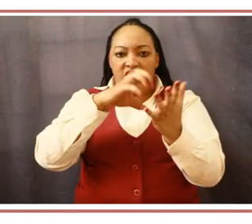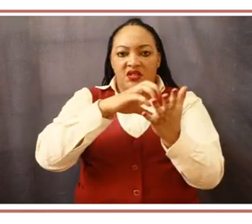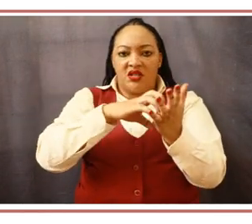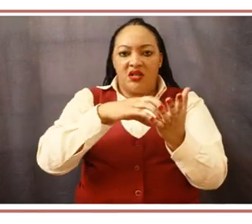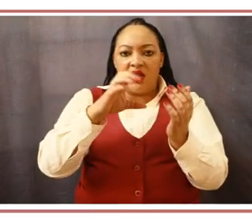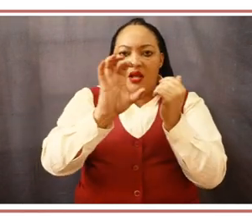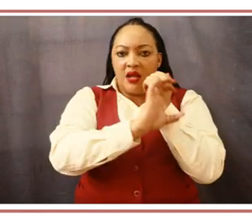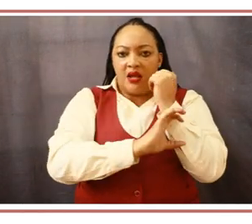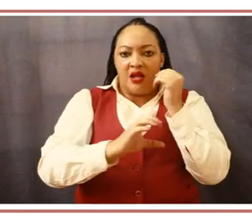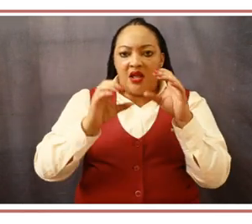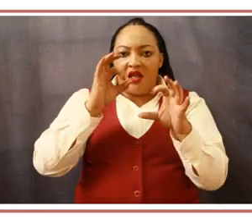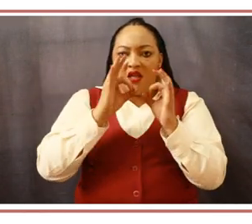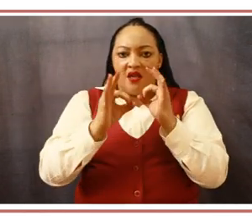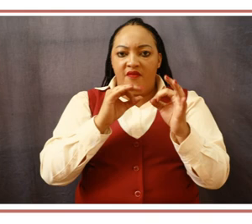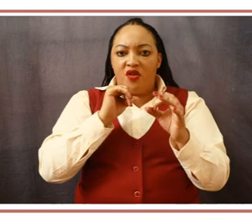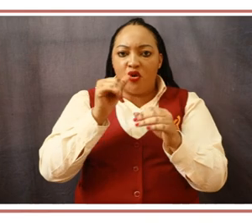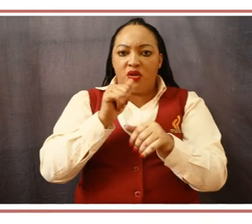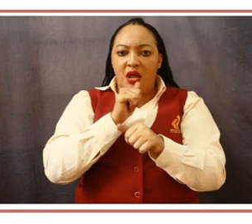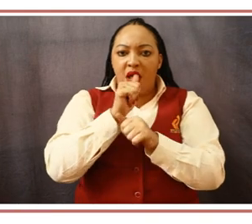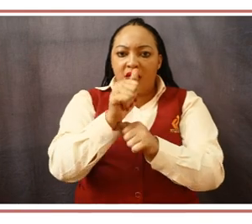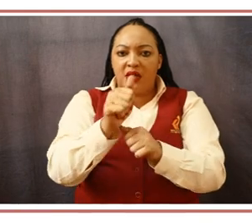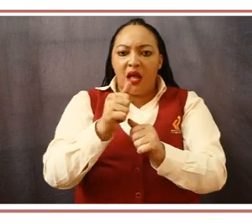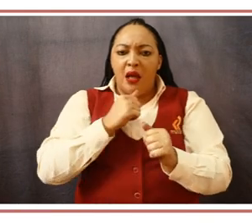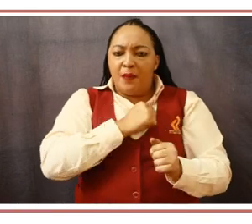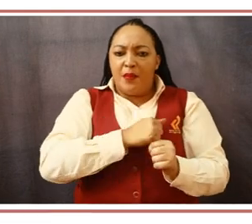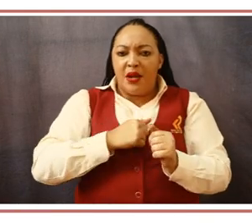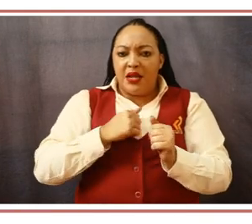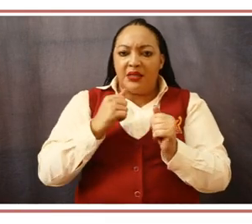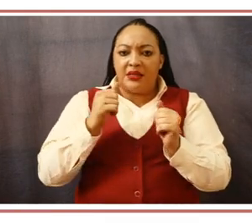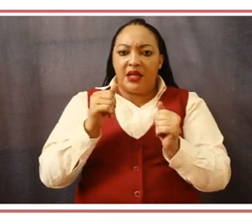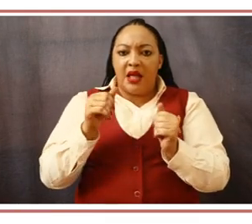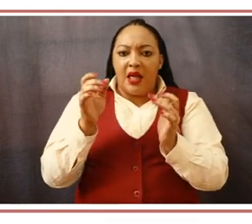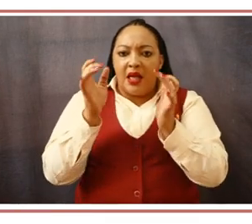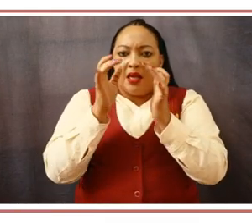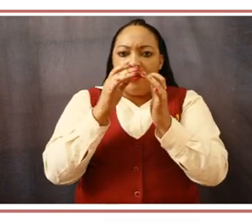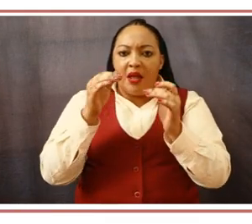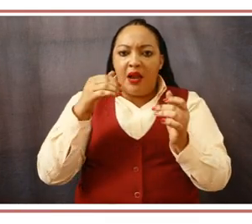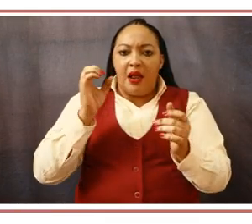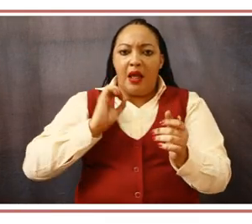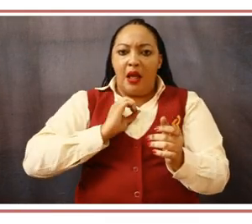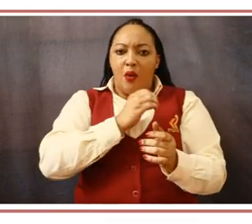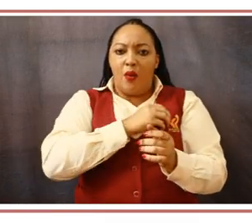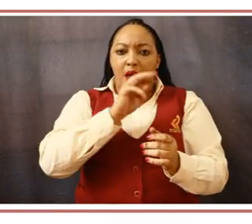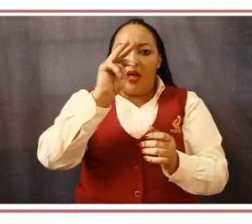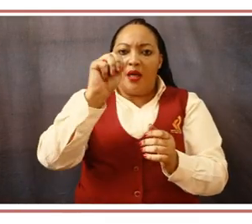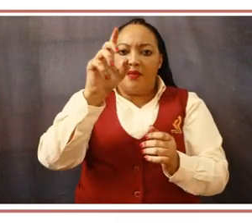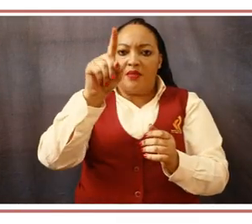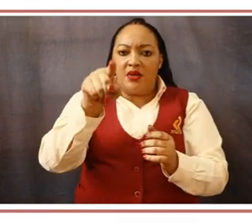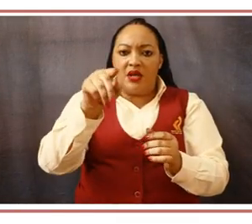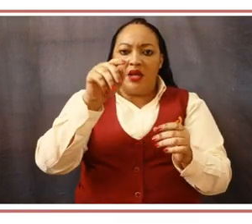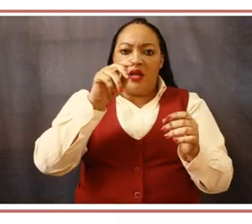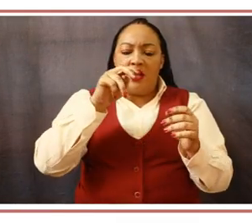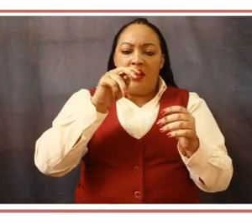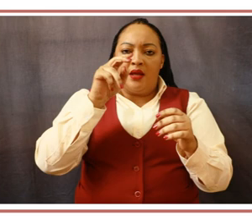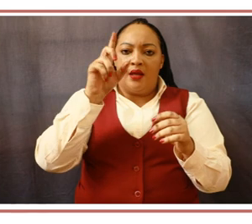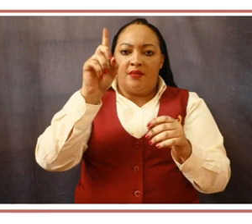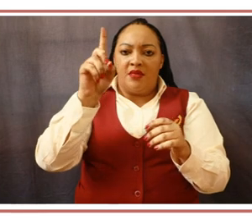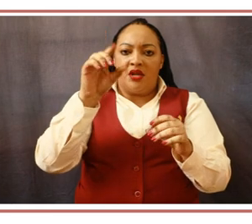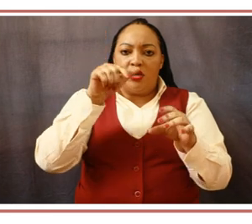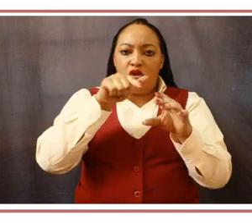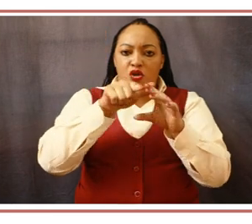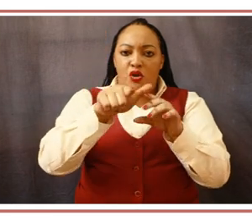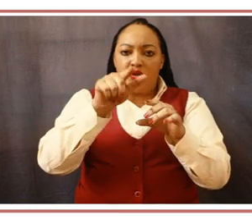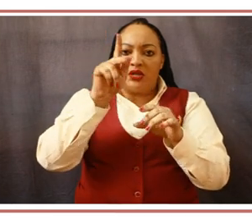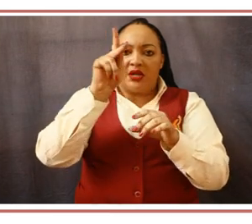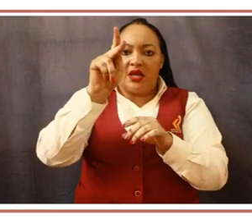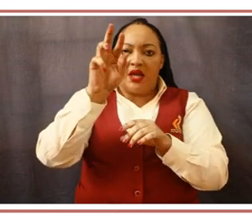complete the customer complaint form available on our website and all our offices countrywide. If the complaint has not been resolved, contact